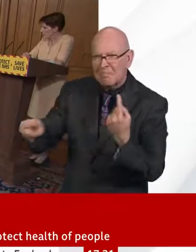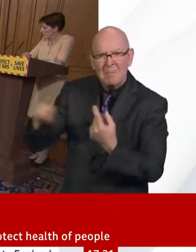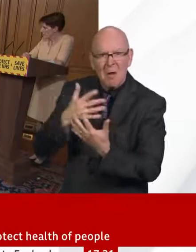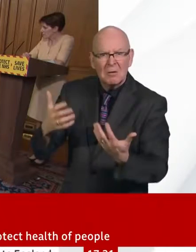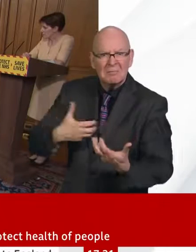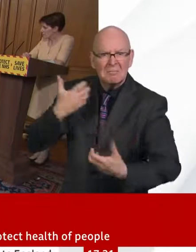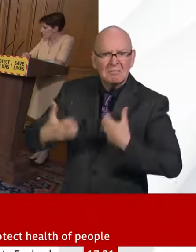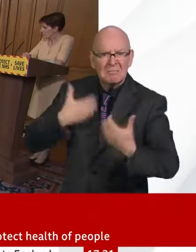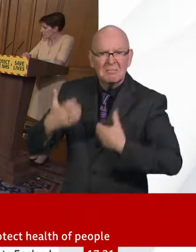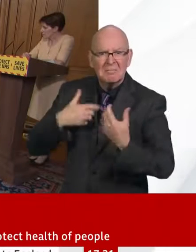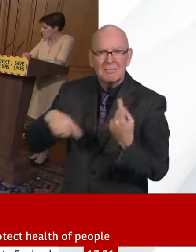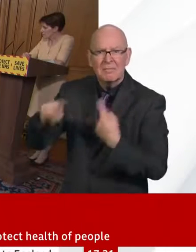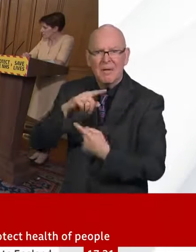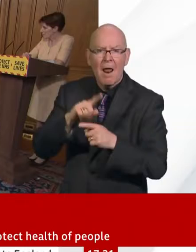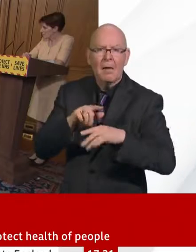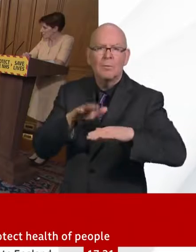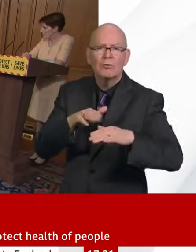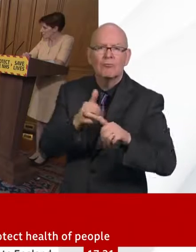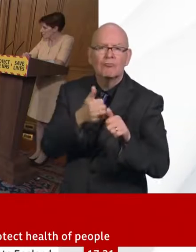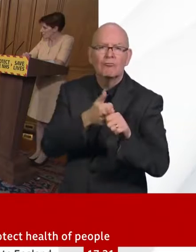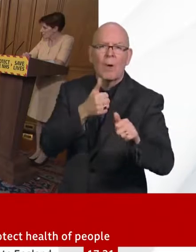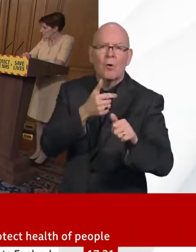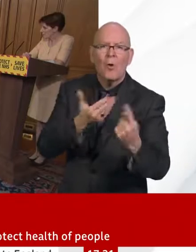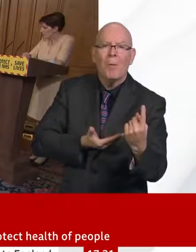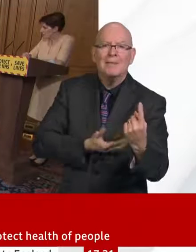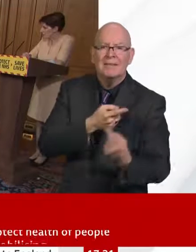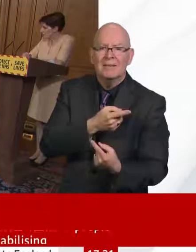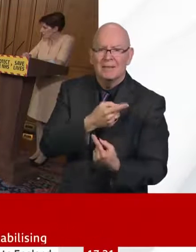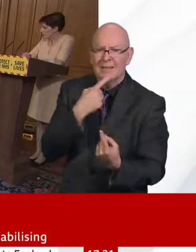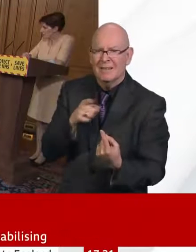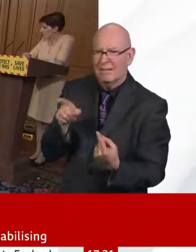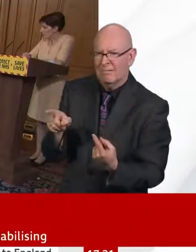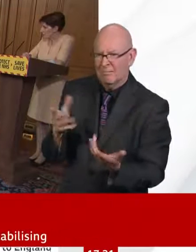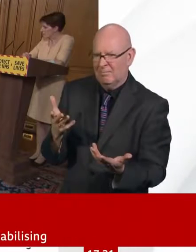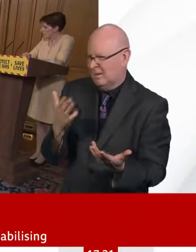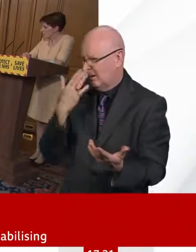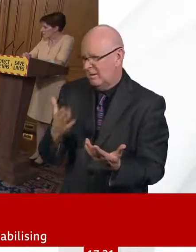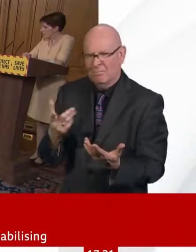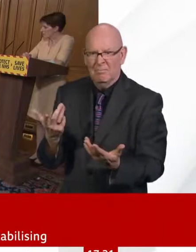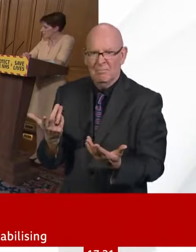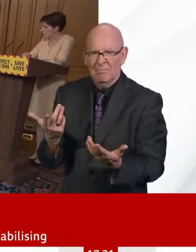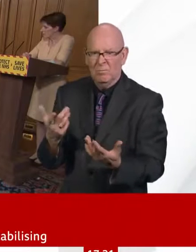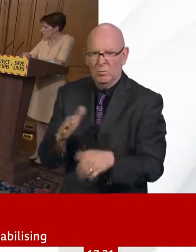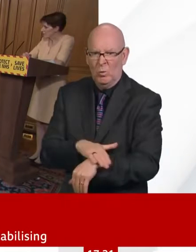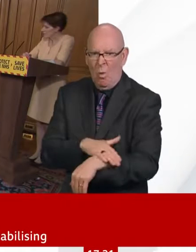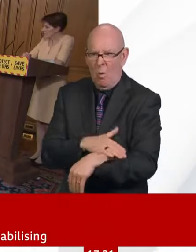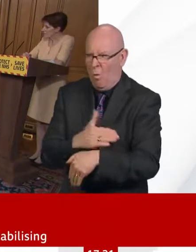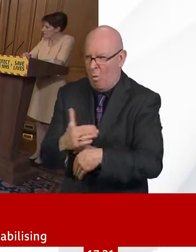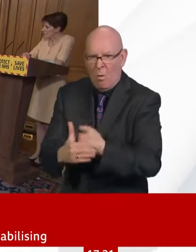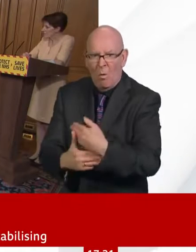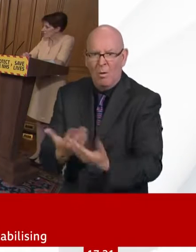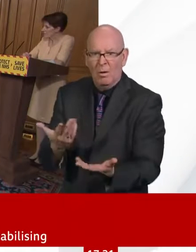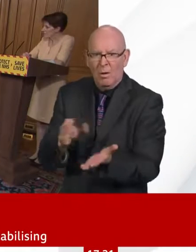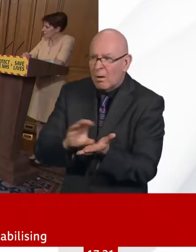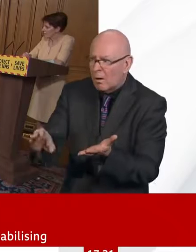a lot of companies simply won't survive unless they have that money in time. So can you give a guarantee today that your furlough